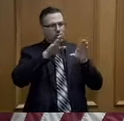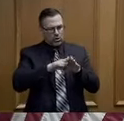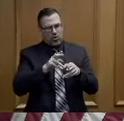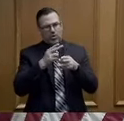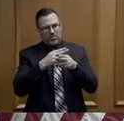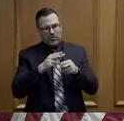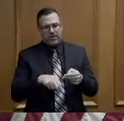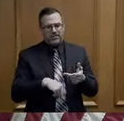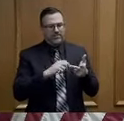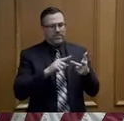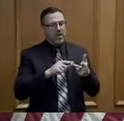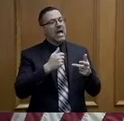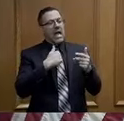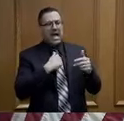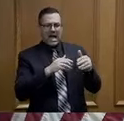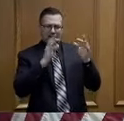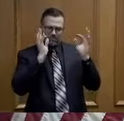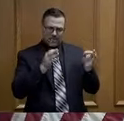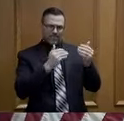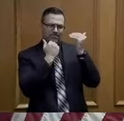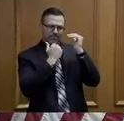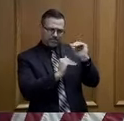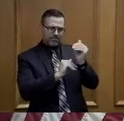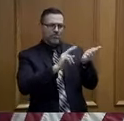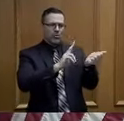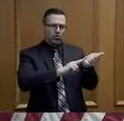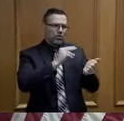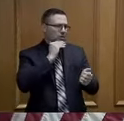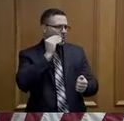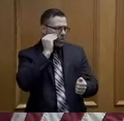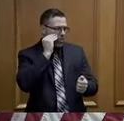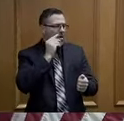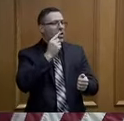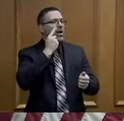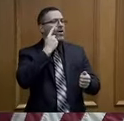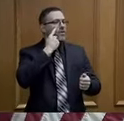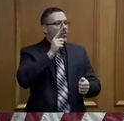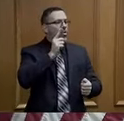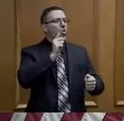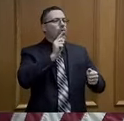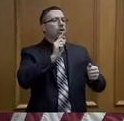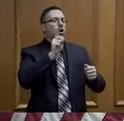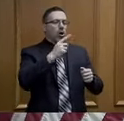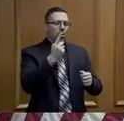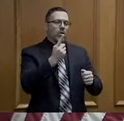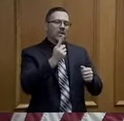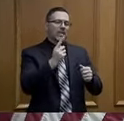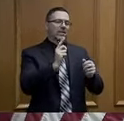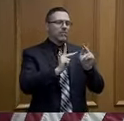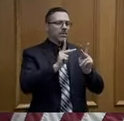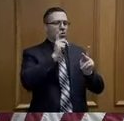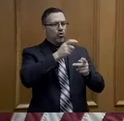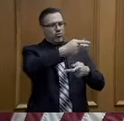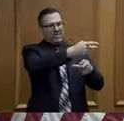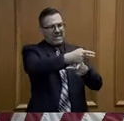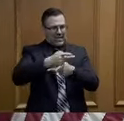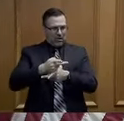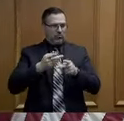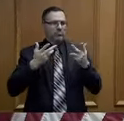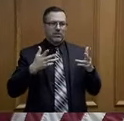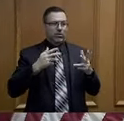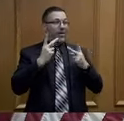nursing homes to essential care visits only. Remembering that the elderly are the most vulnerable population in our state.